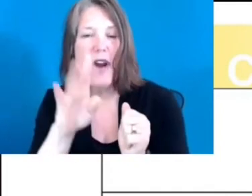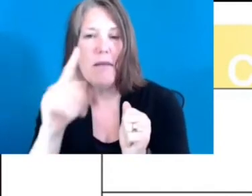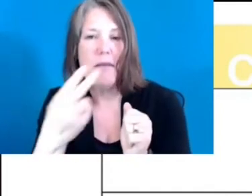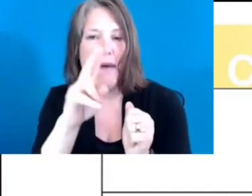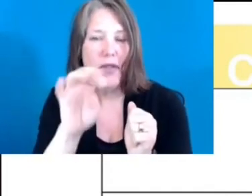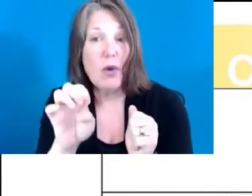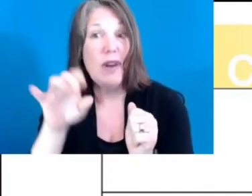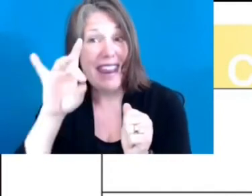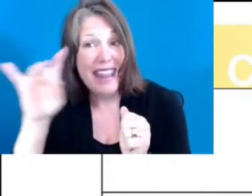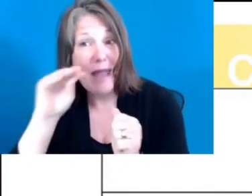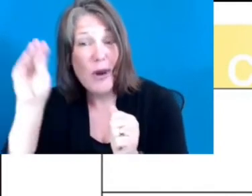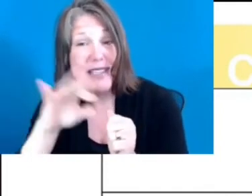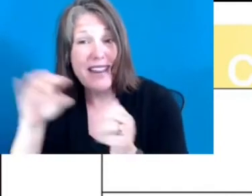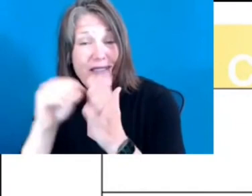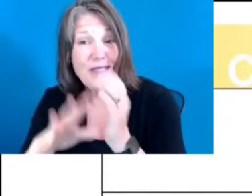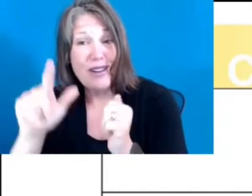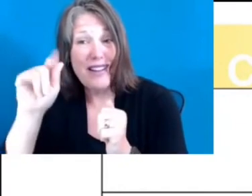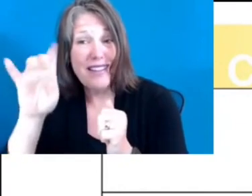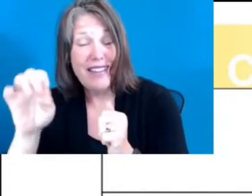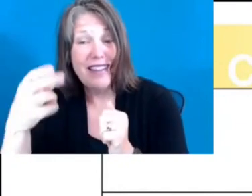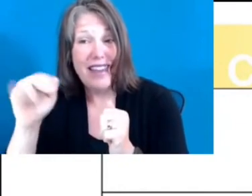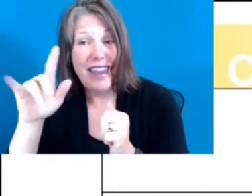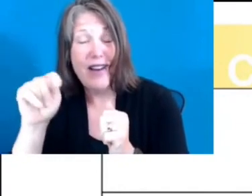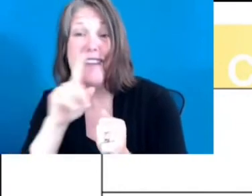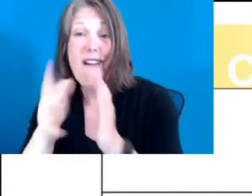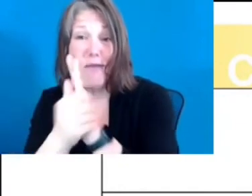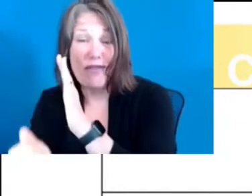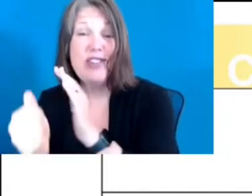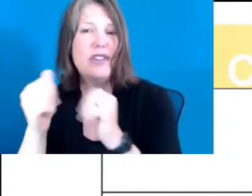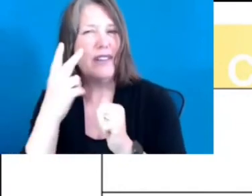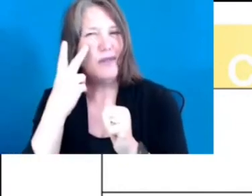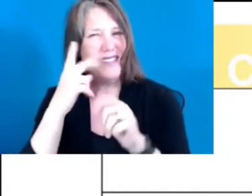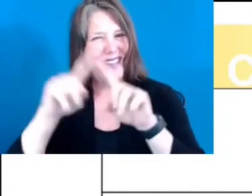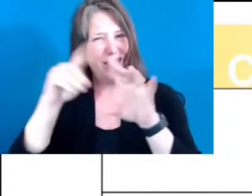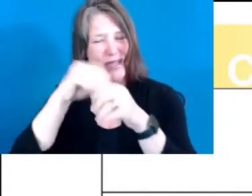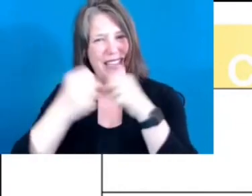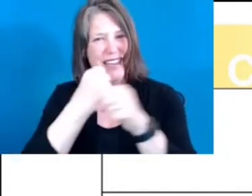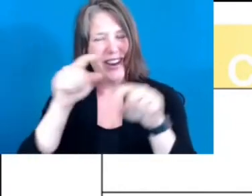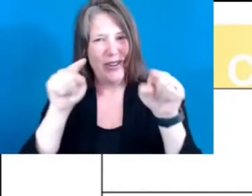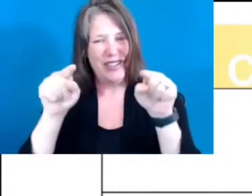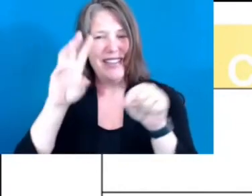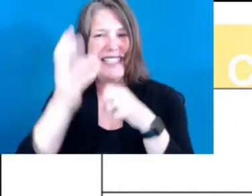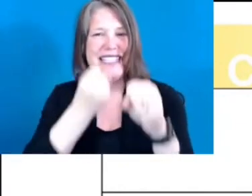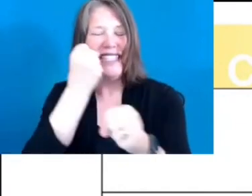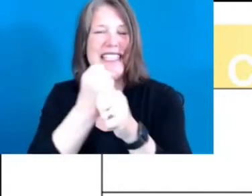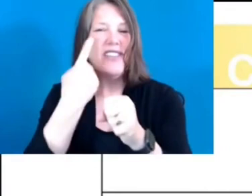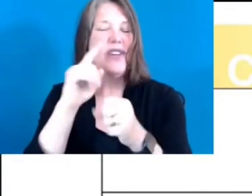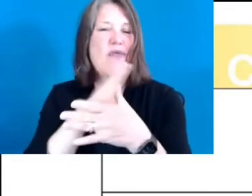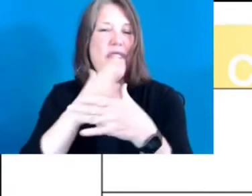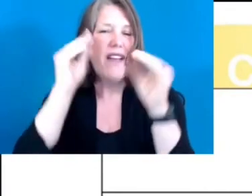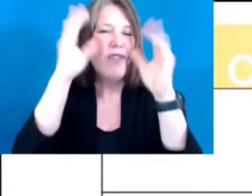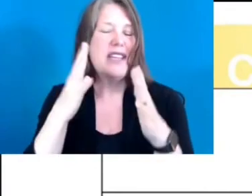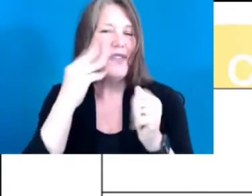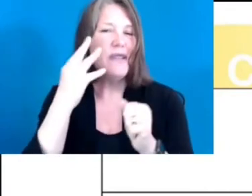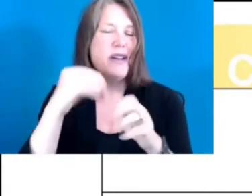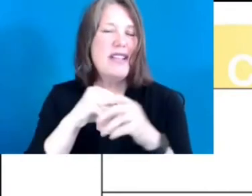proficient. And look at the difference in years. Six years for the average teacher experience in North Minneapolis, 24 years for Southwest.